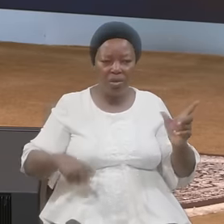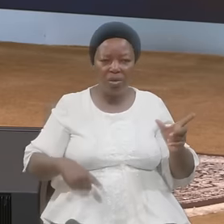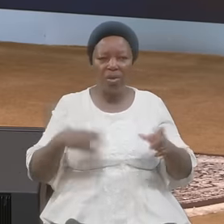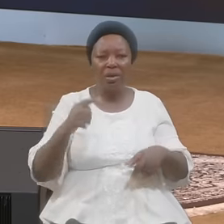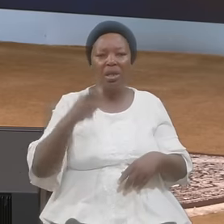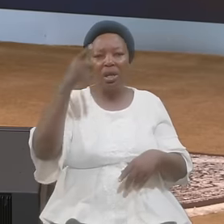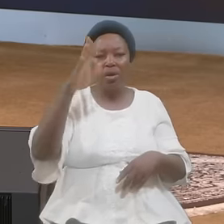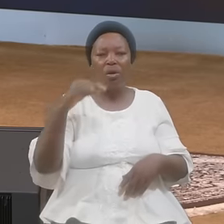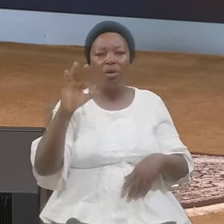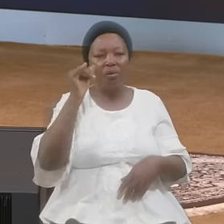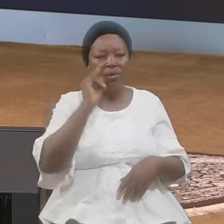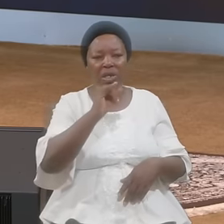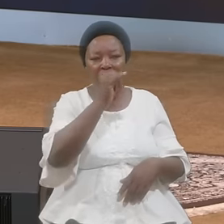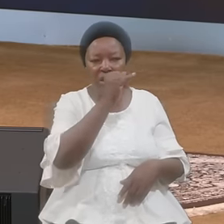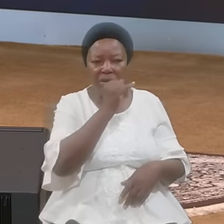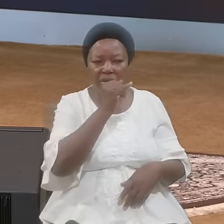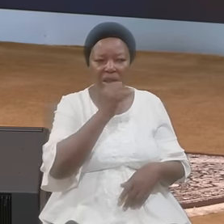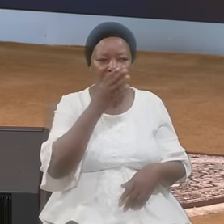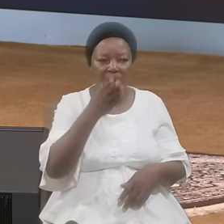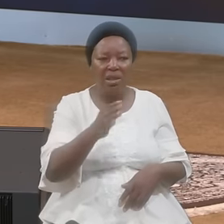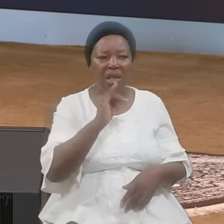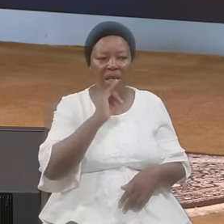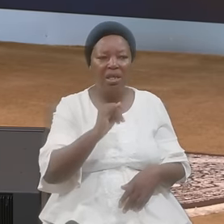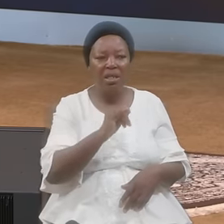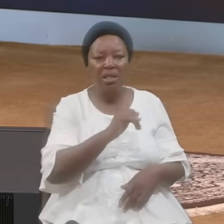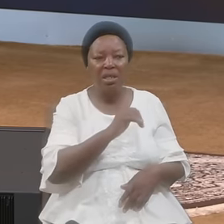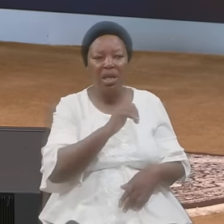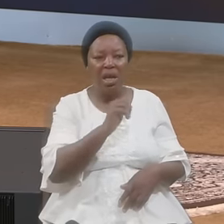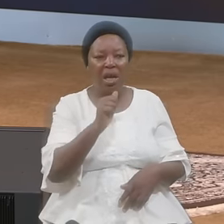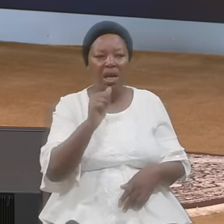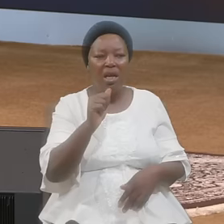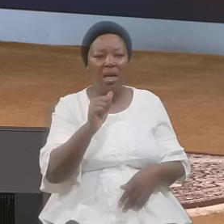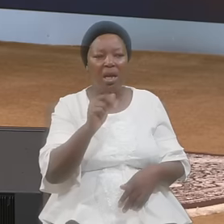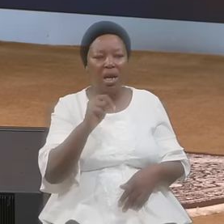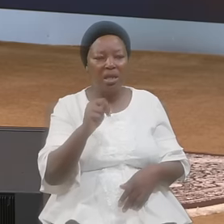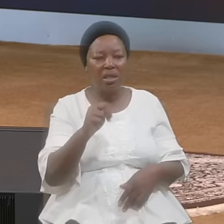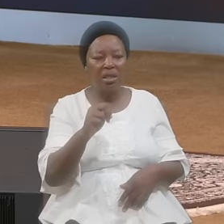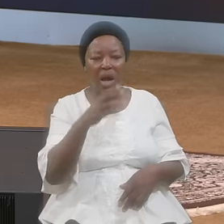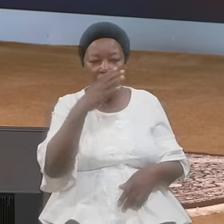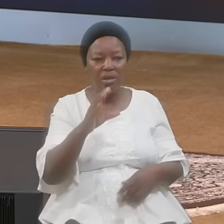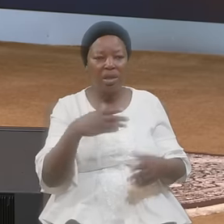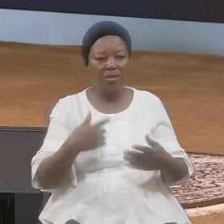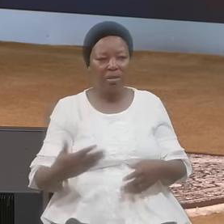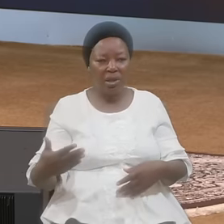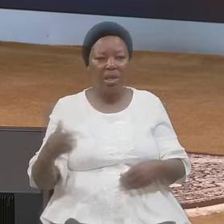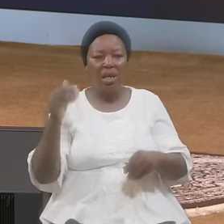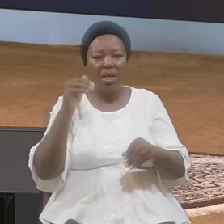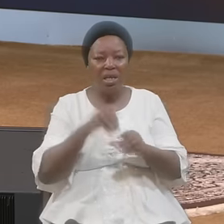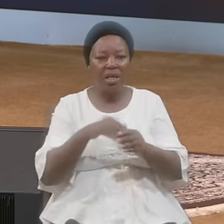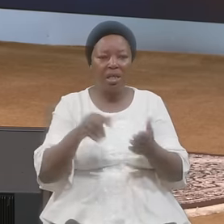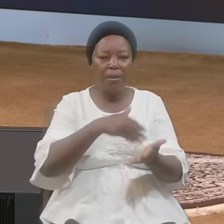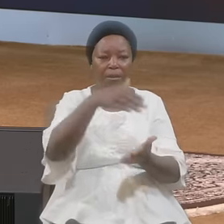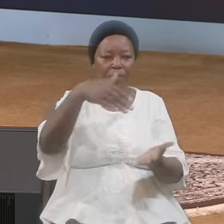God Of Israel There Is An Accursed Thing In The